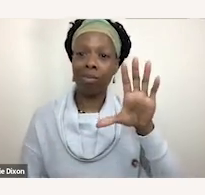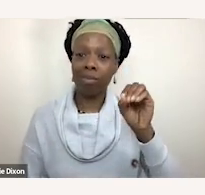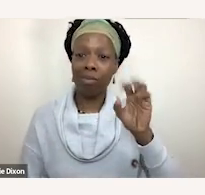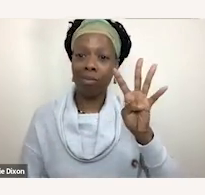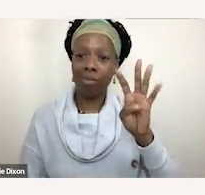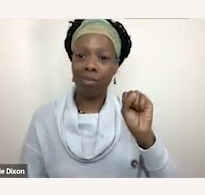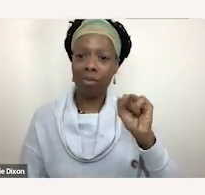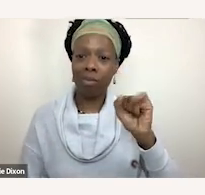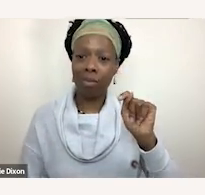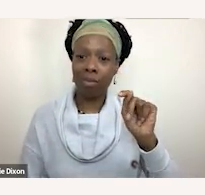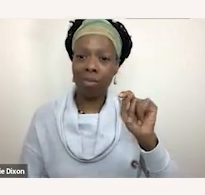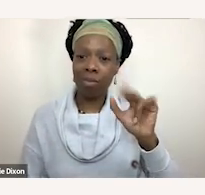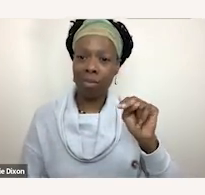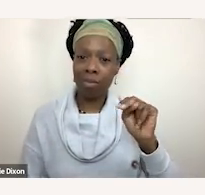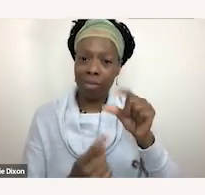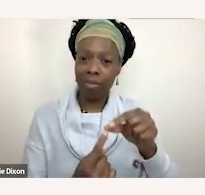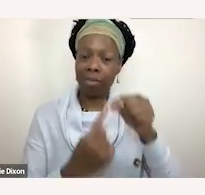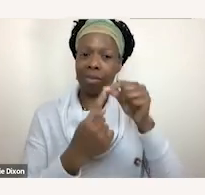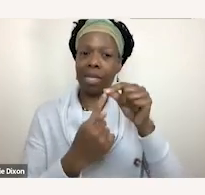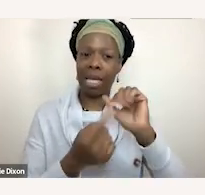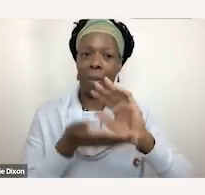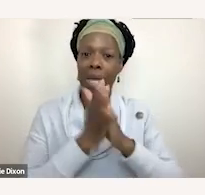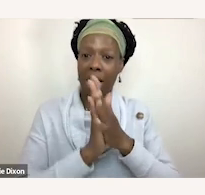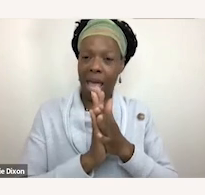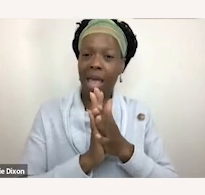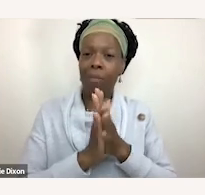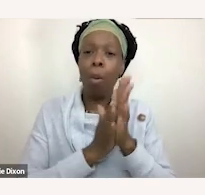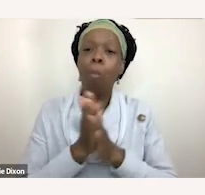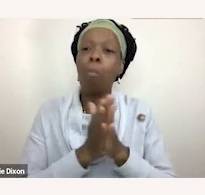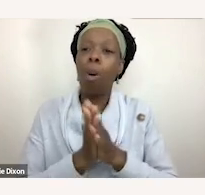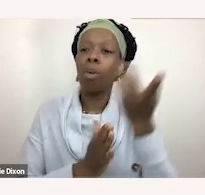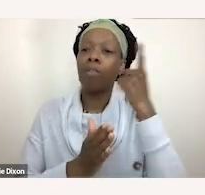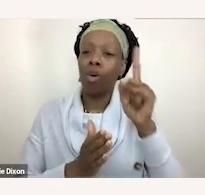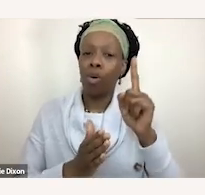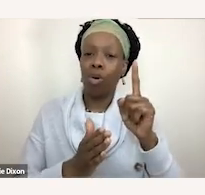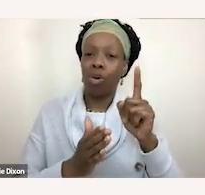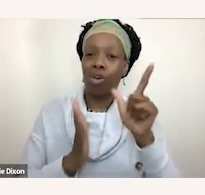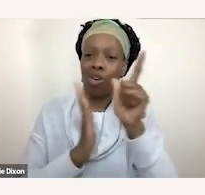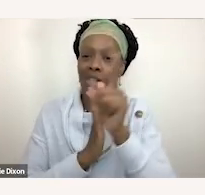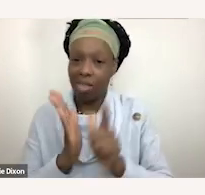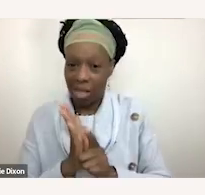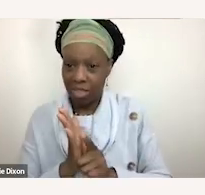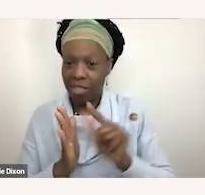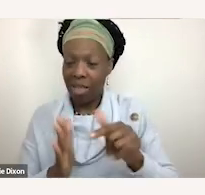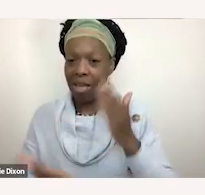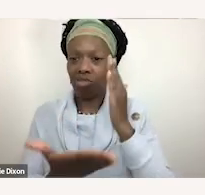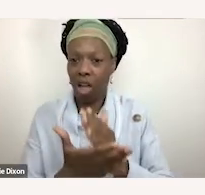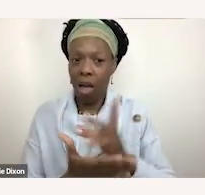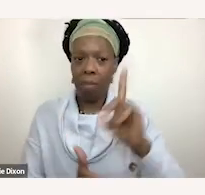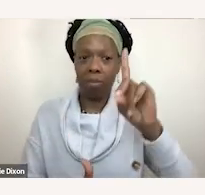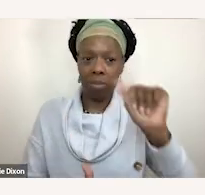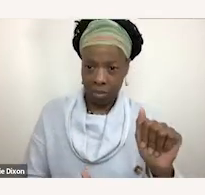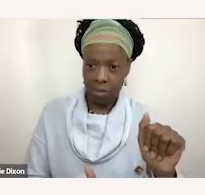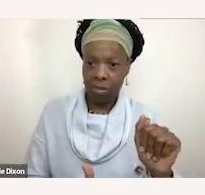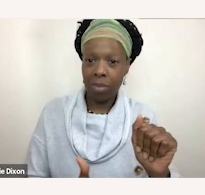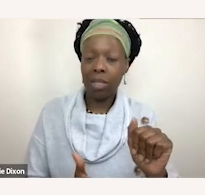driver for um legislation that prohibits discrimination that's based on